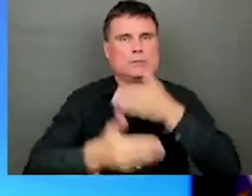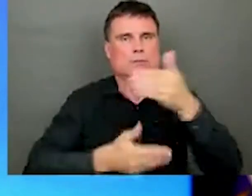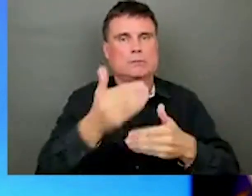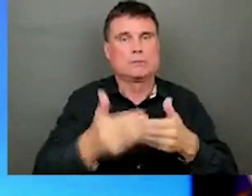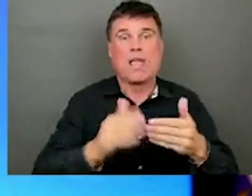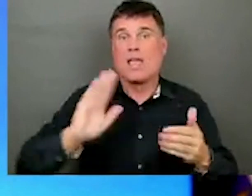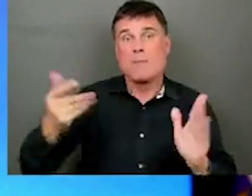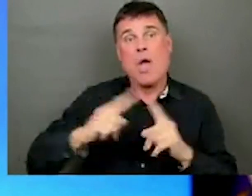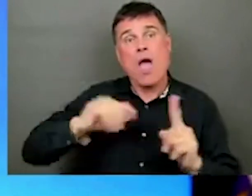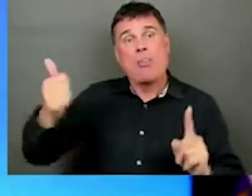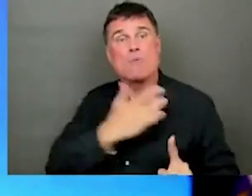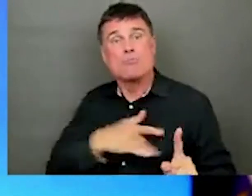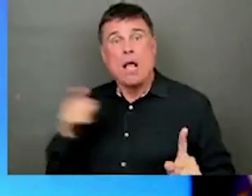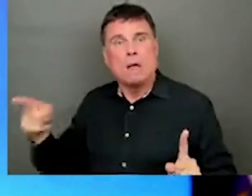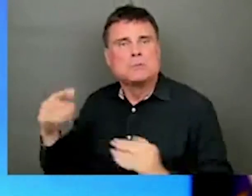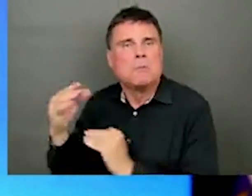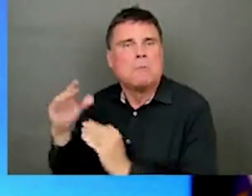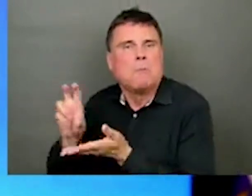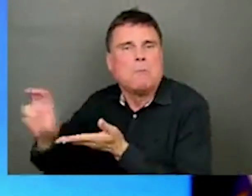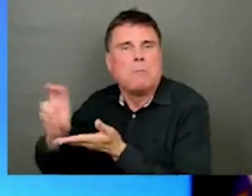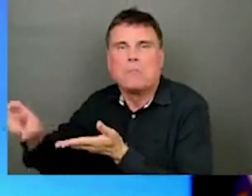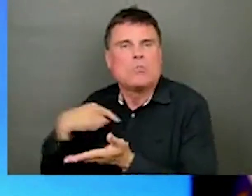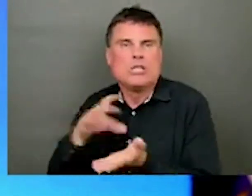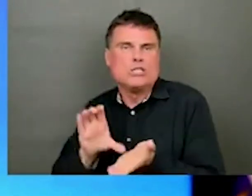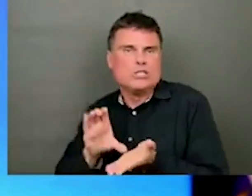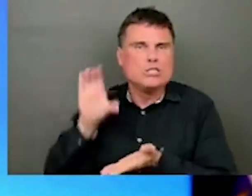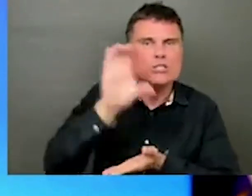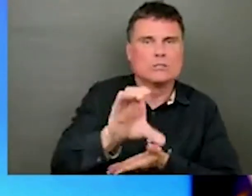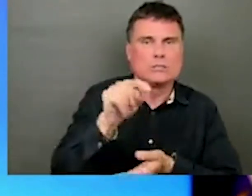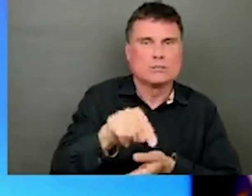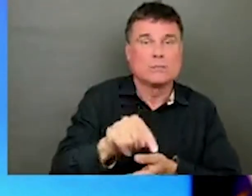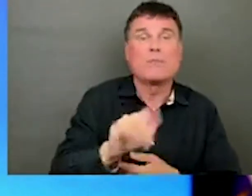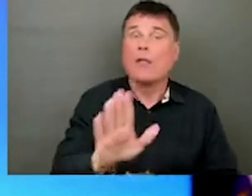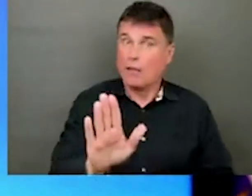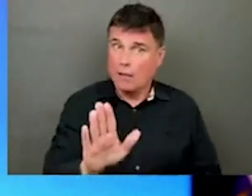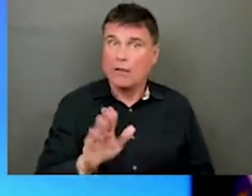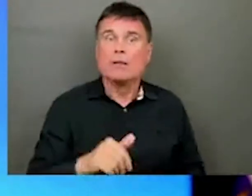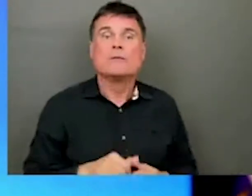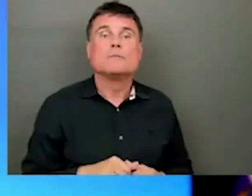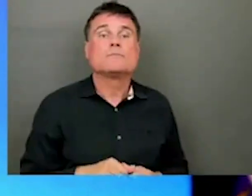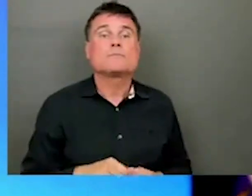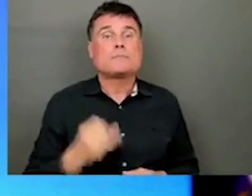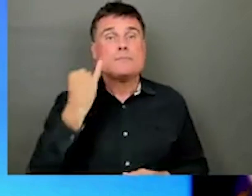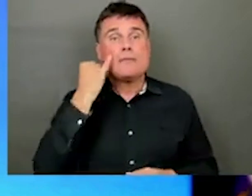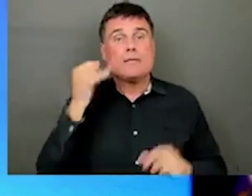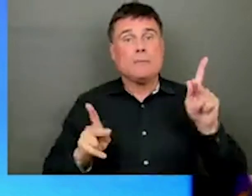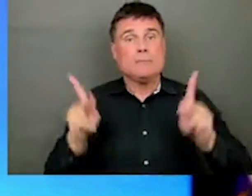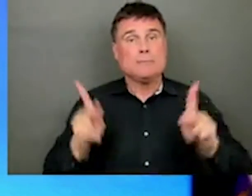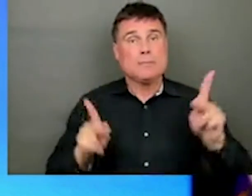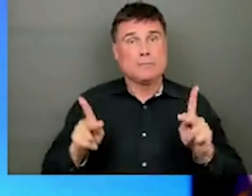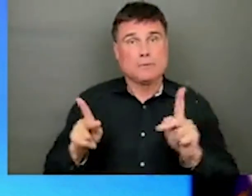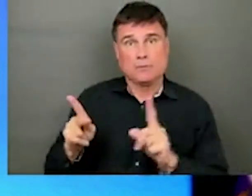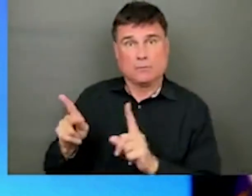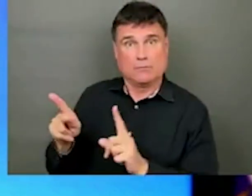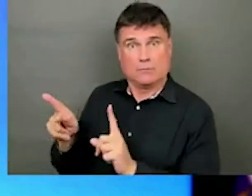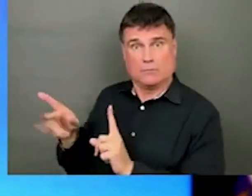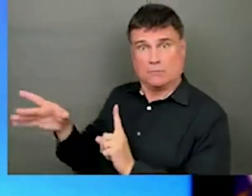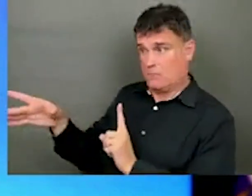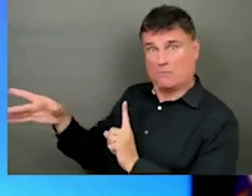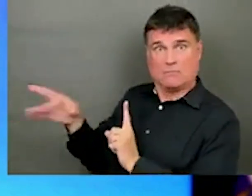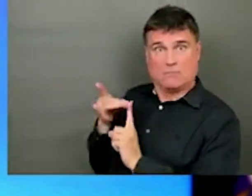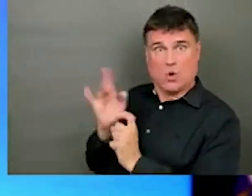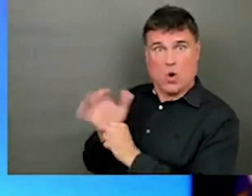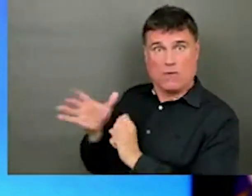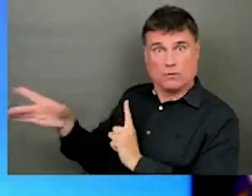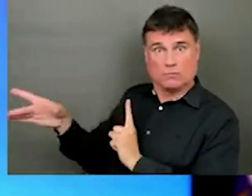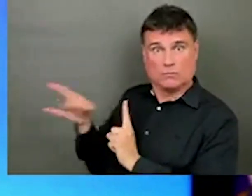when you have circumstances such as people off sick, in terms of COVID-19, that has an impact as well, so all